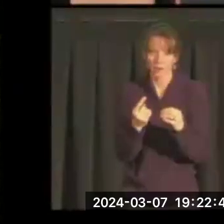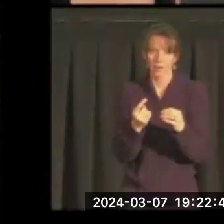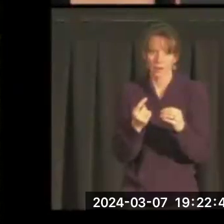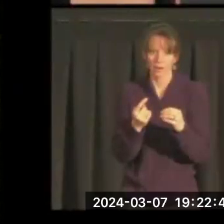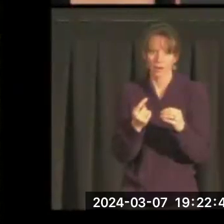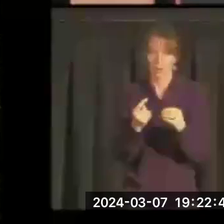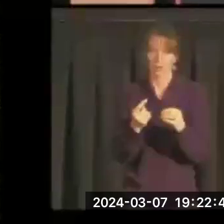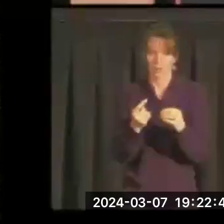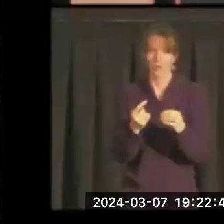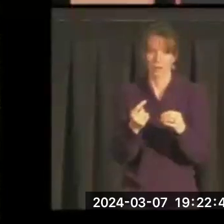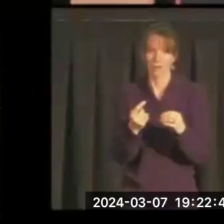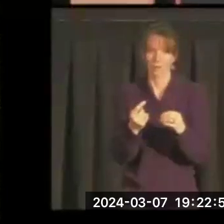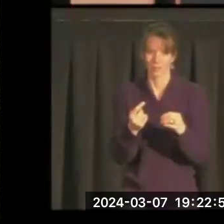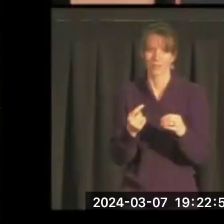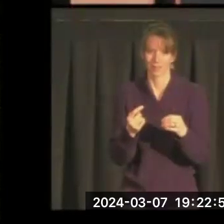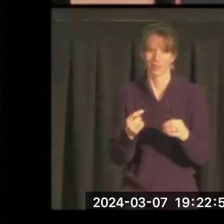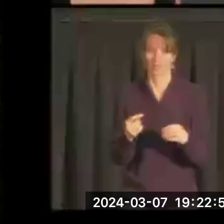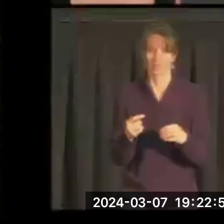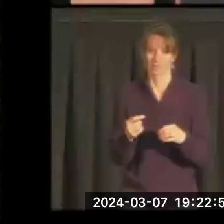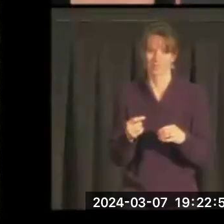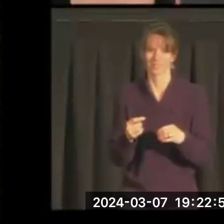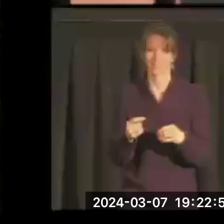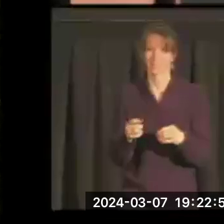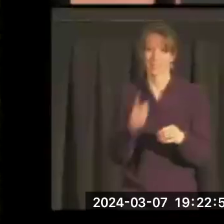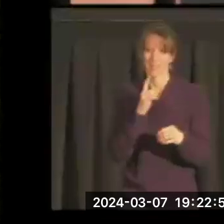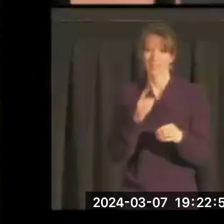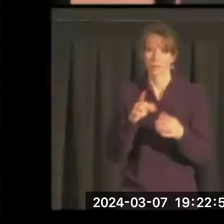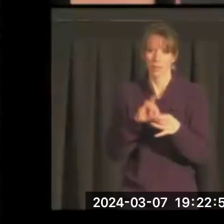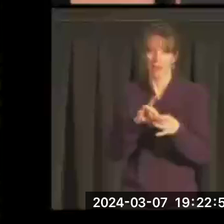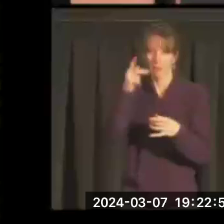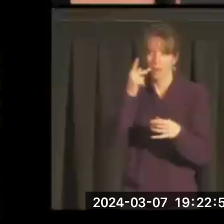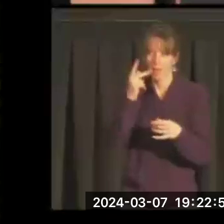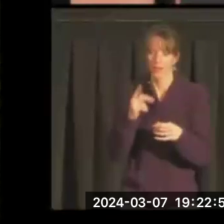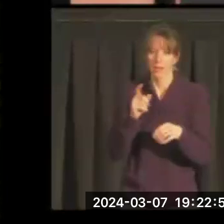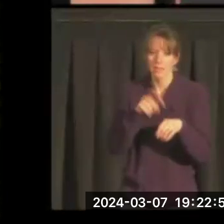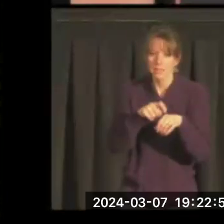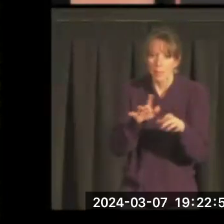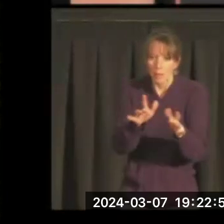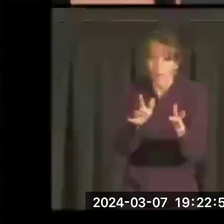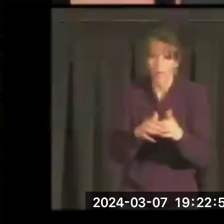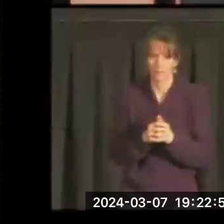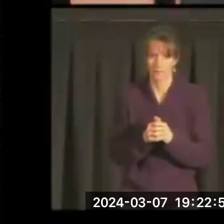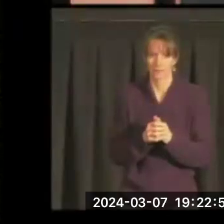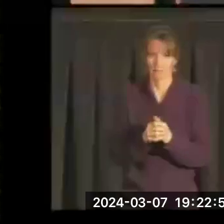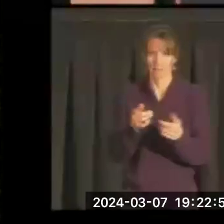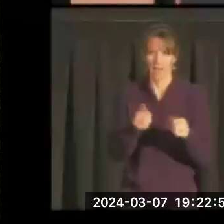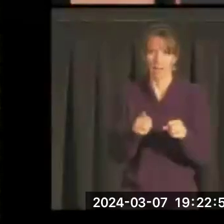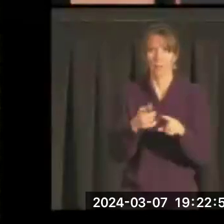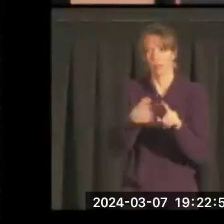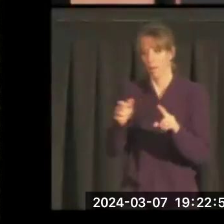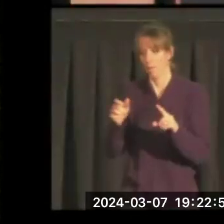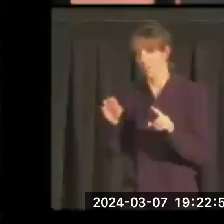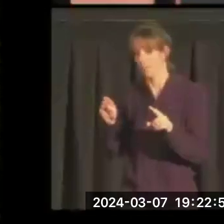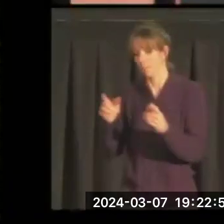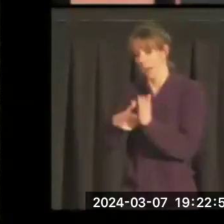careful. In conversations about politics or other, he's always a tap or light, right? This came out of the mines of Butte.